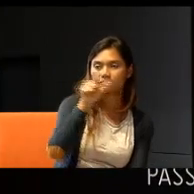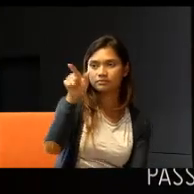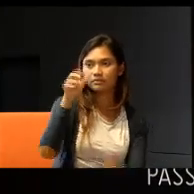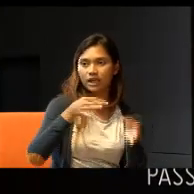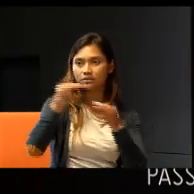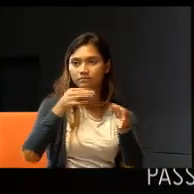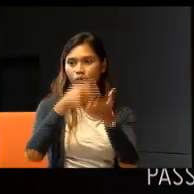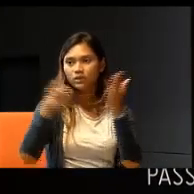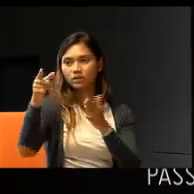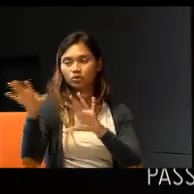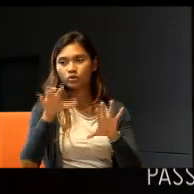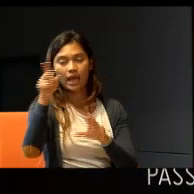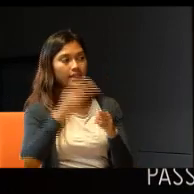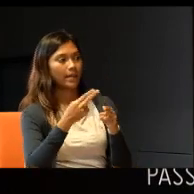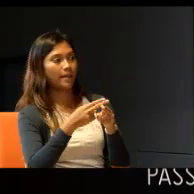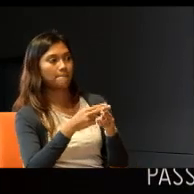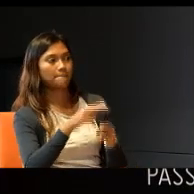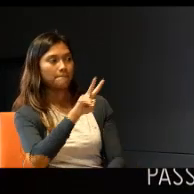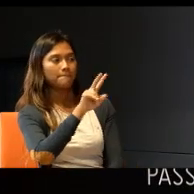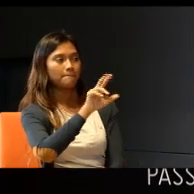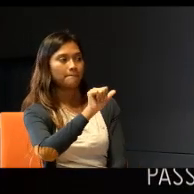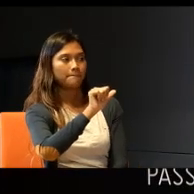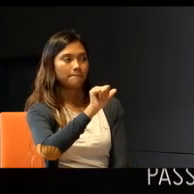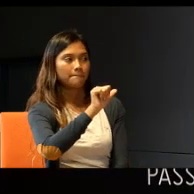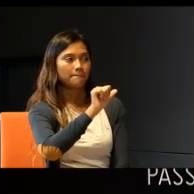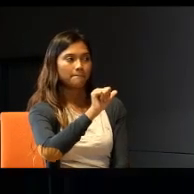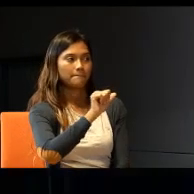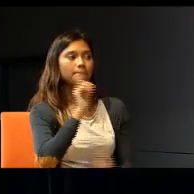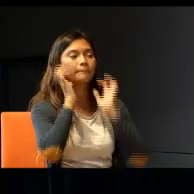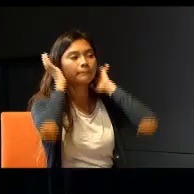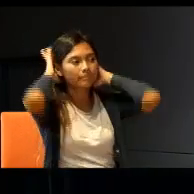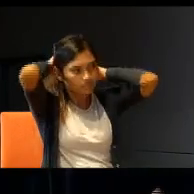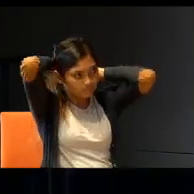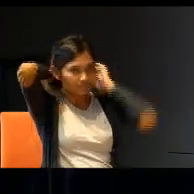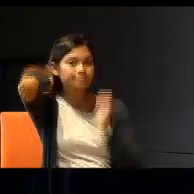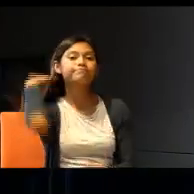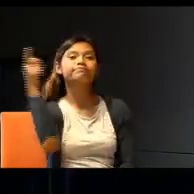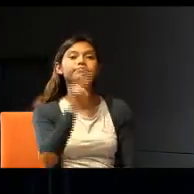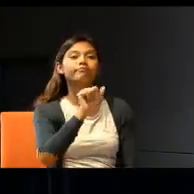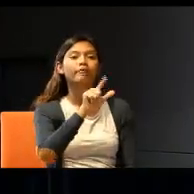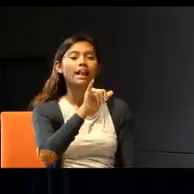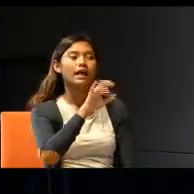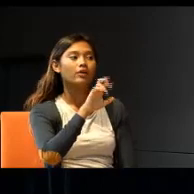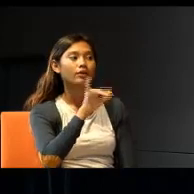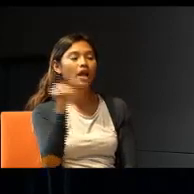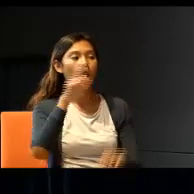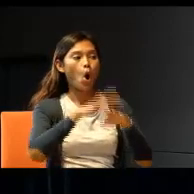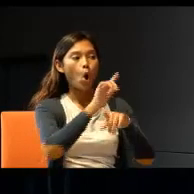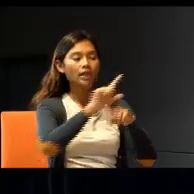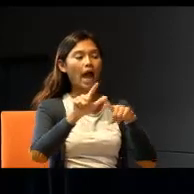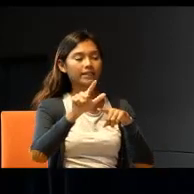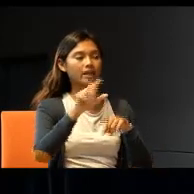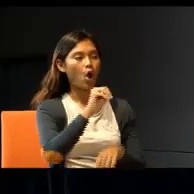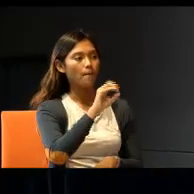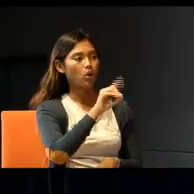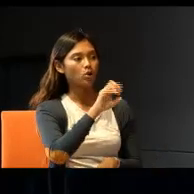Hi. Yes. So, my name is Valerie, and I'm the online moderator, today, for you and I. So, while everything's been going on, there have been questions, have been left on